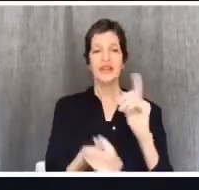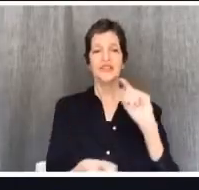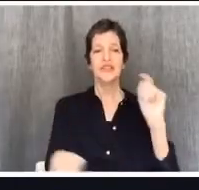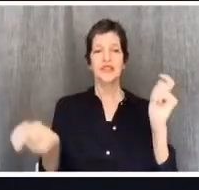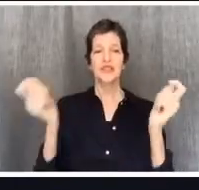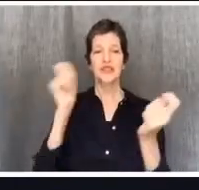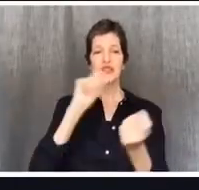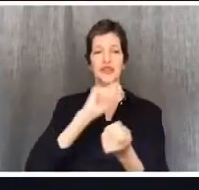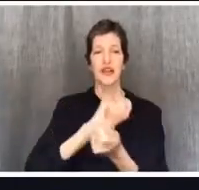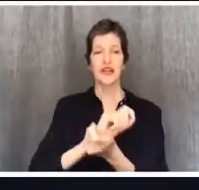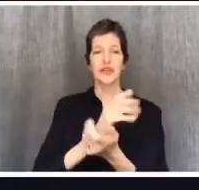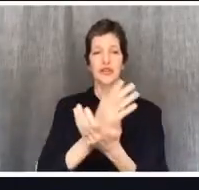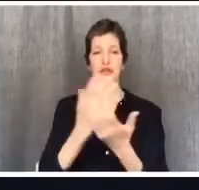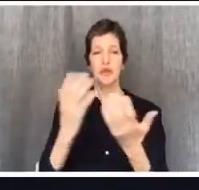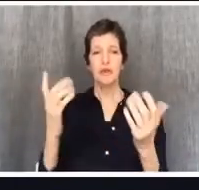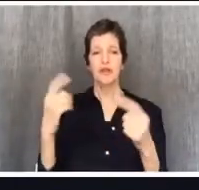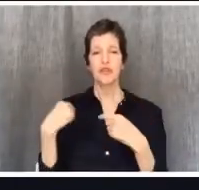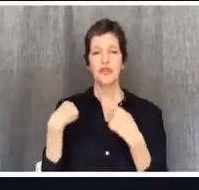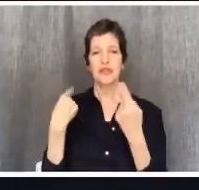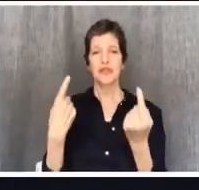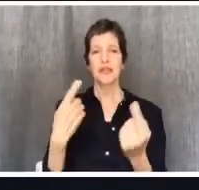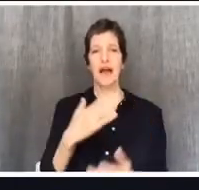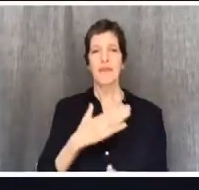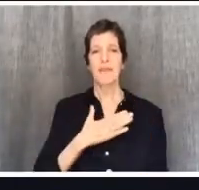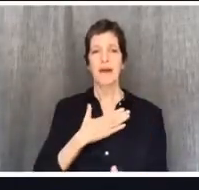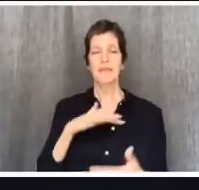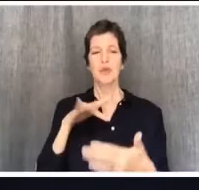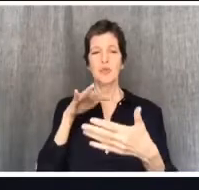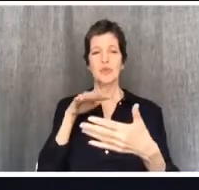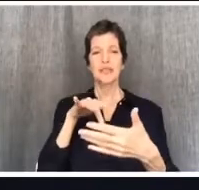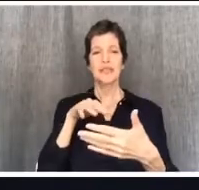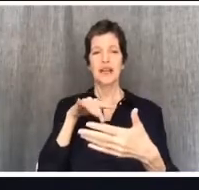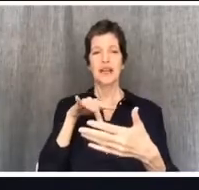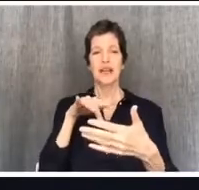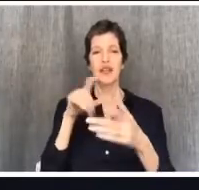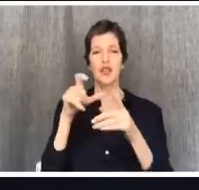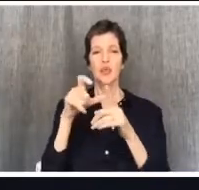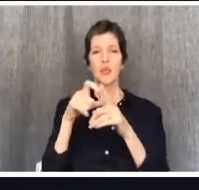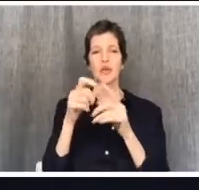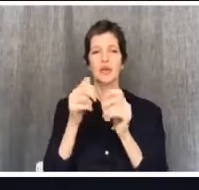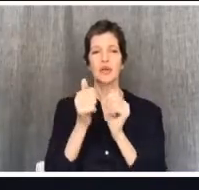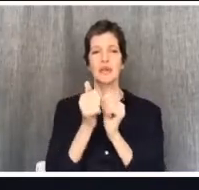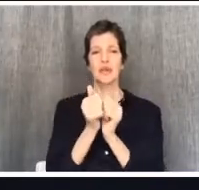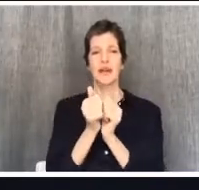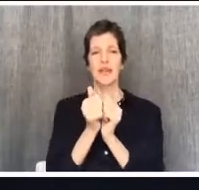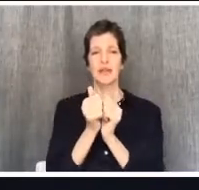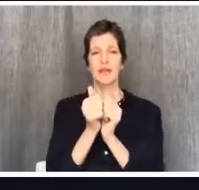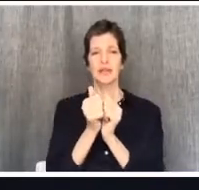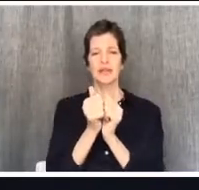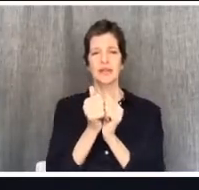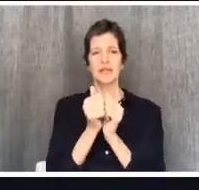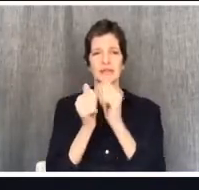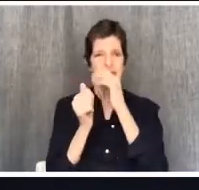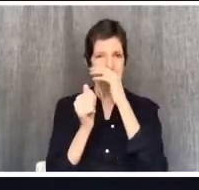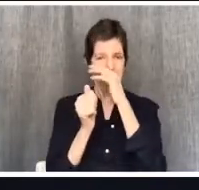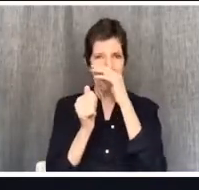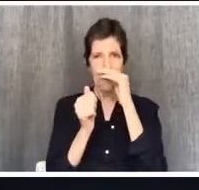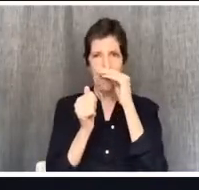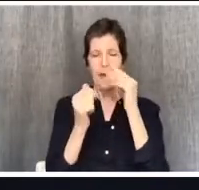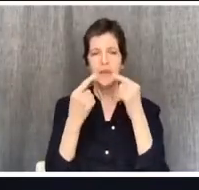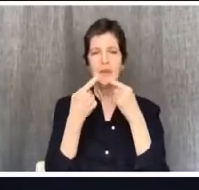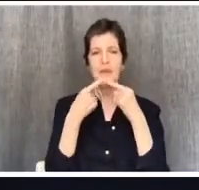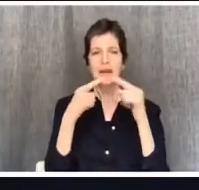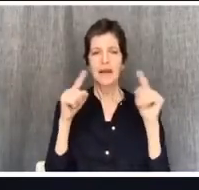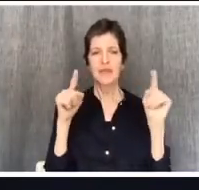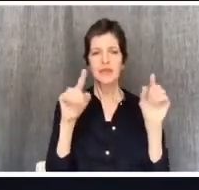back to study the Word of God together. Before we get moving, I want to do a little family announcement, church family announcement. Hopefully, it'll